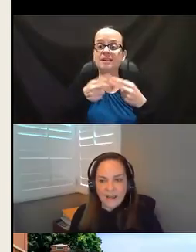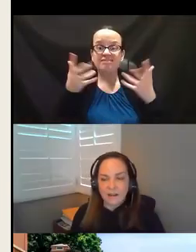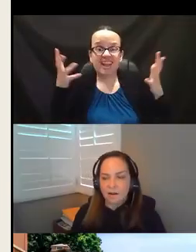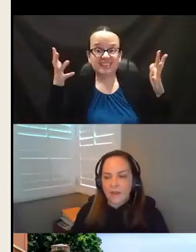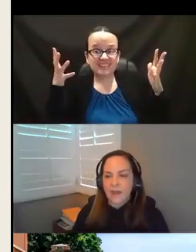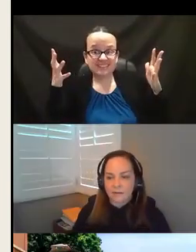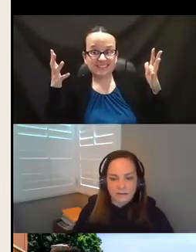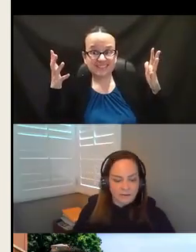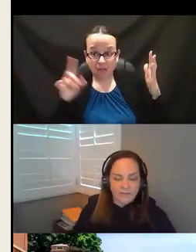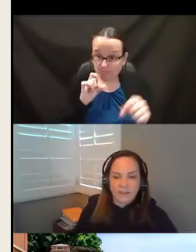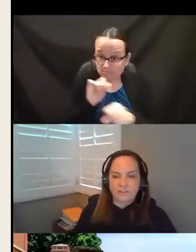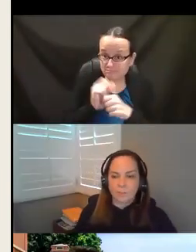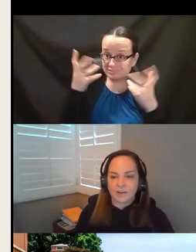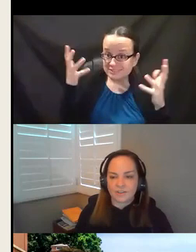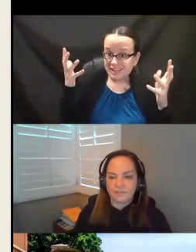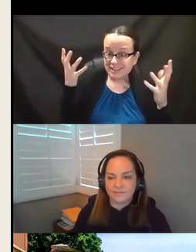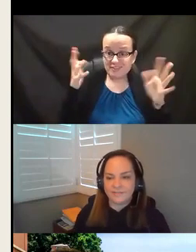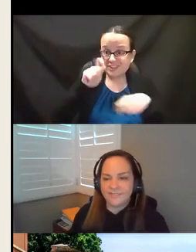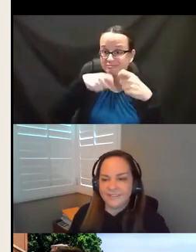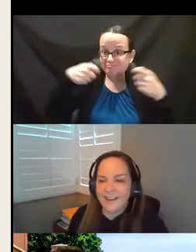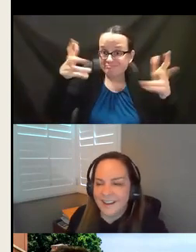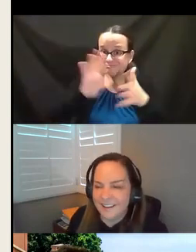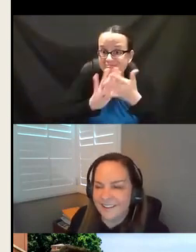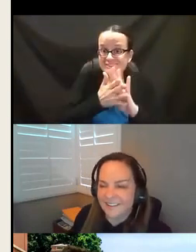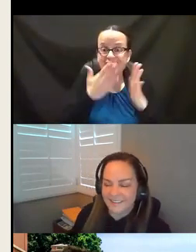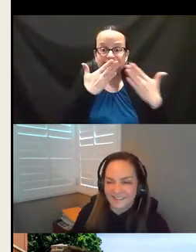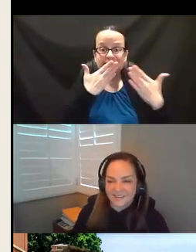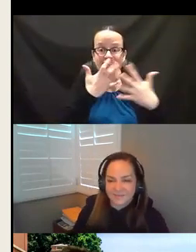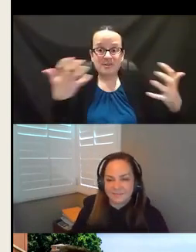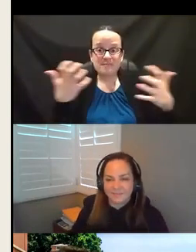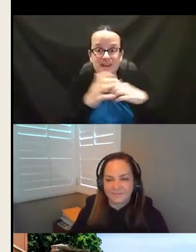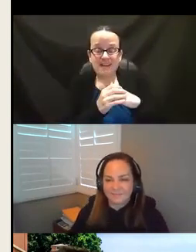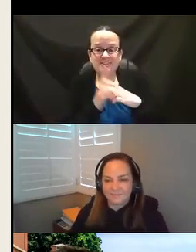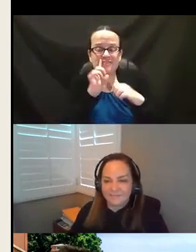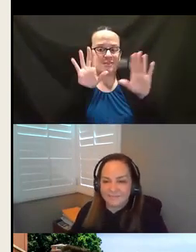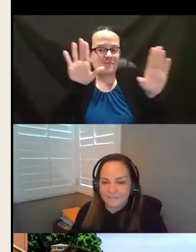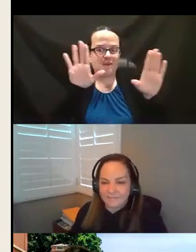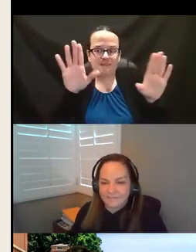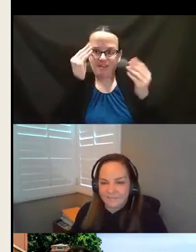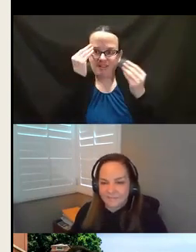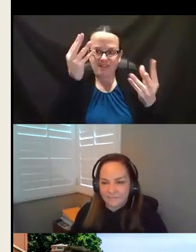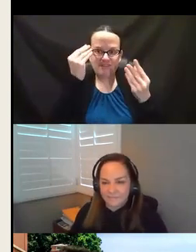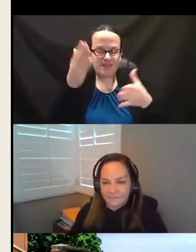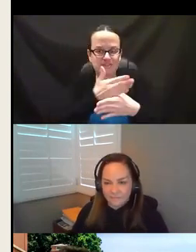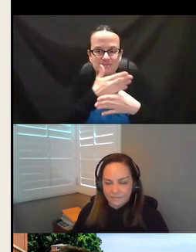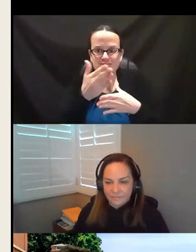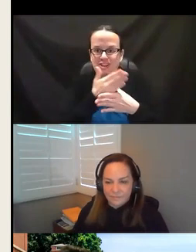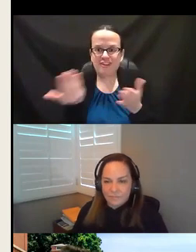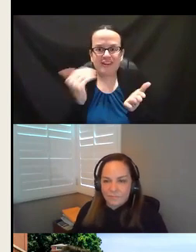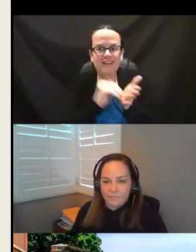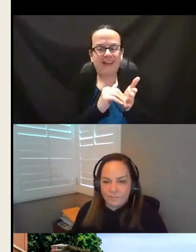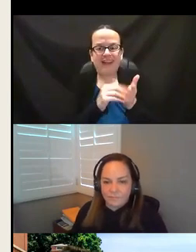Is that it? Okay. Thank you so much. wrapped it up. So thank you so much. And really, that was such wonderful information you shared. And again,